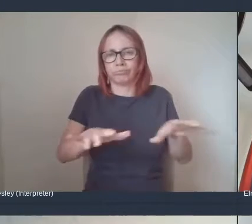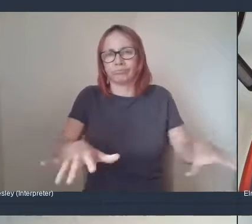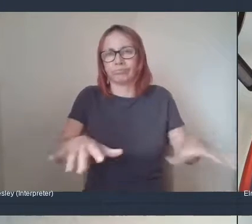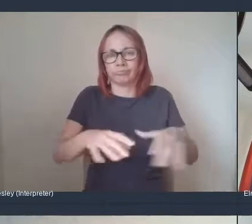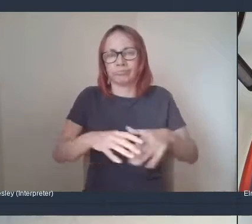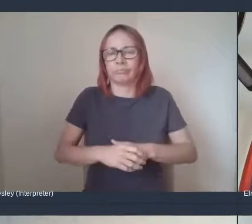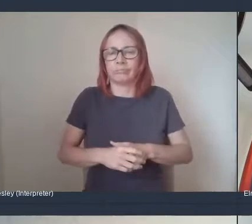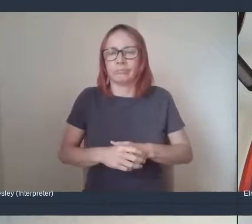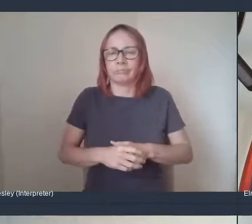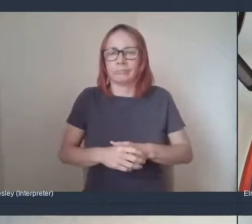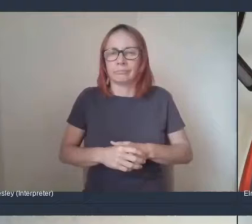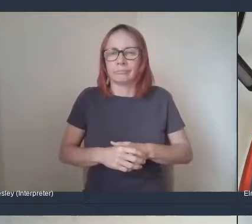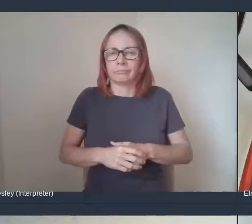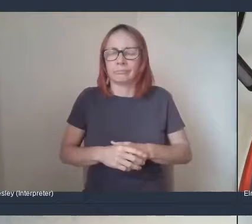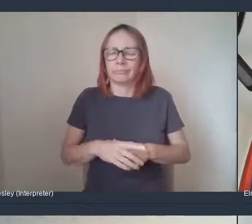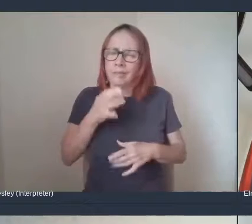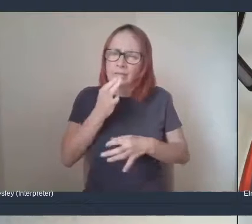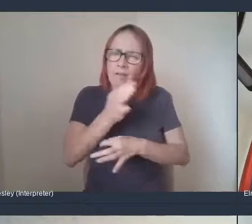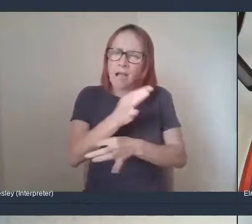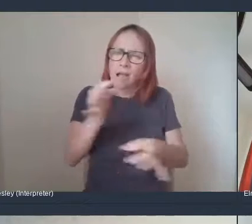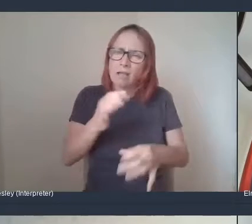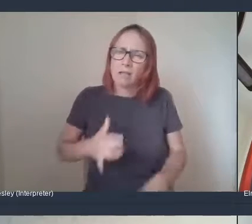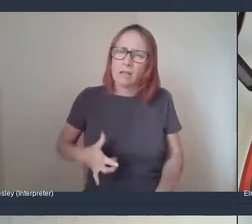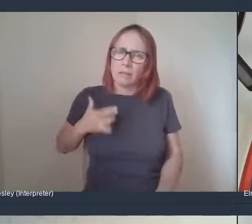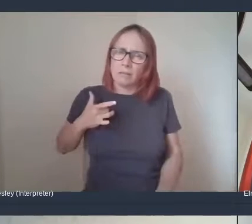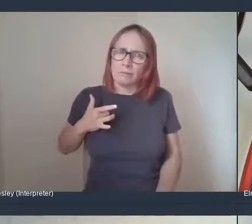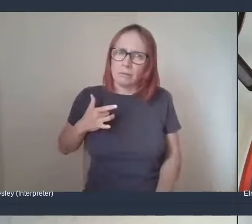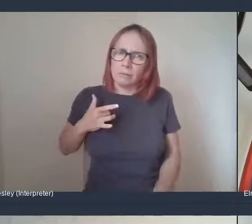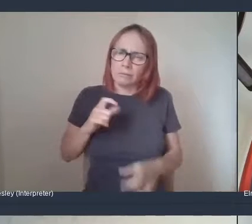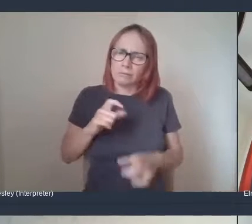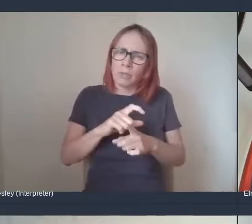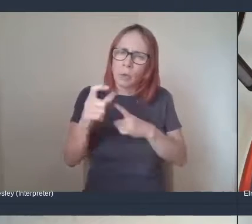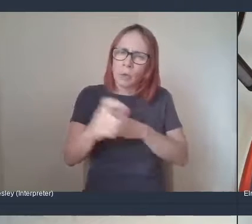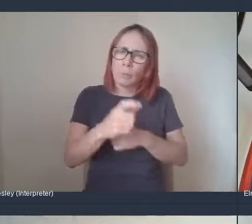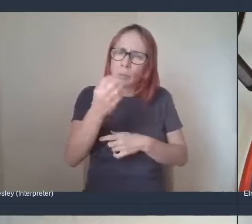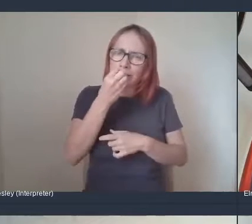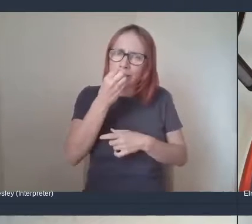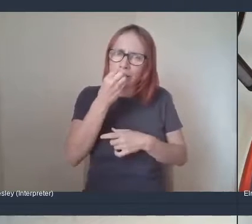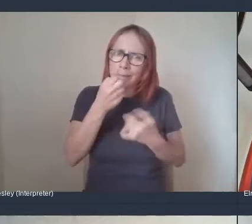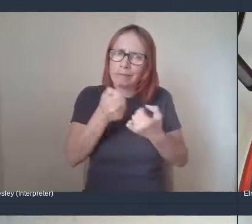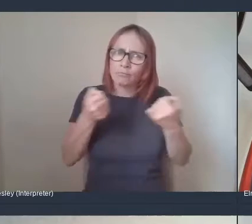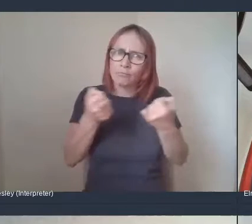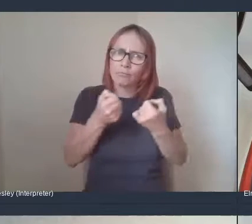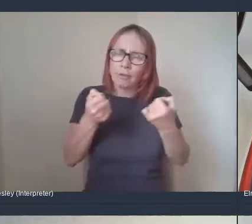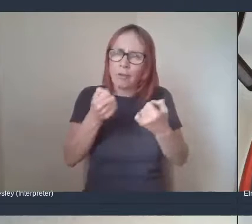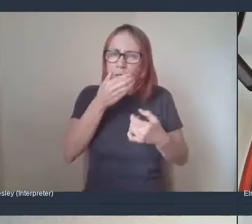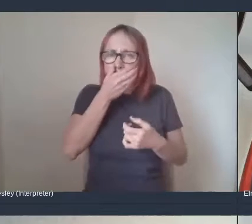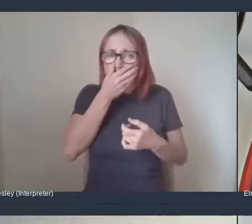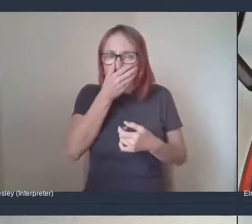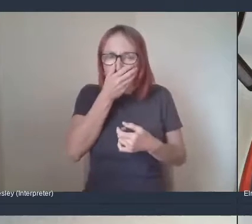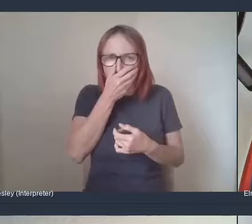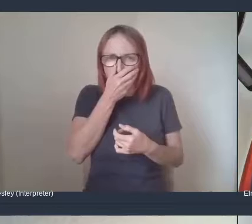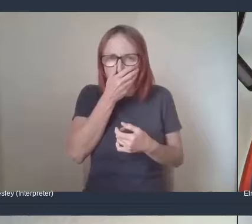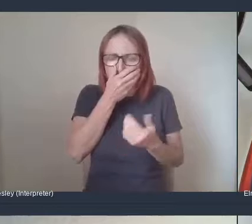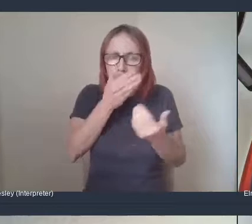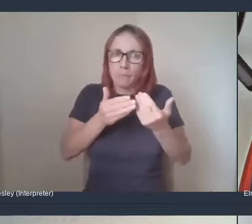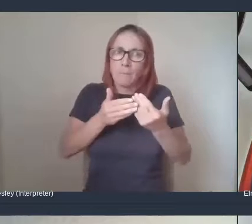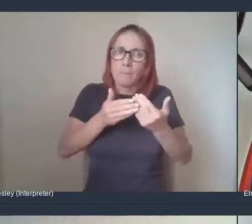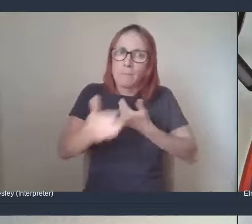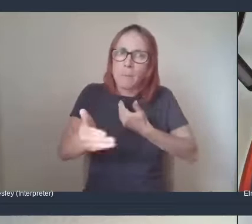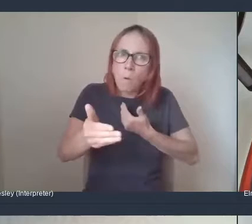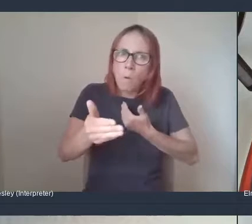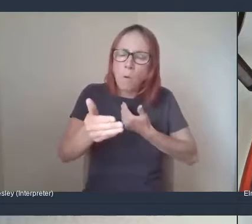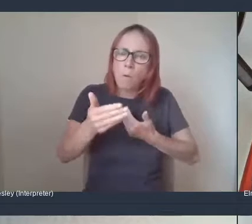people are embracing these community pantries more now than they were before? You know, people are not